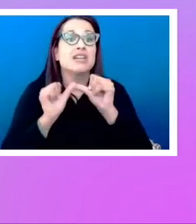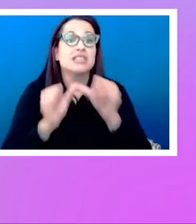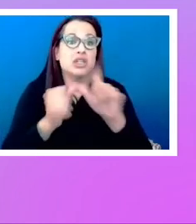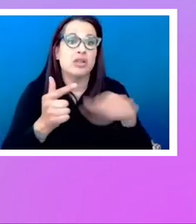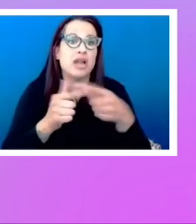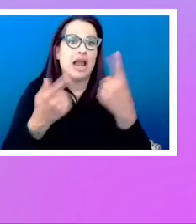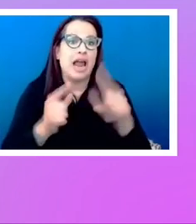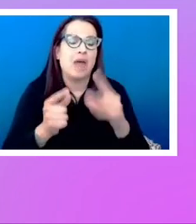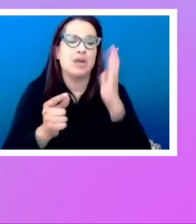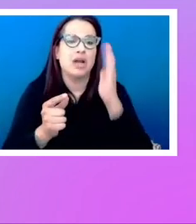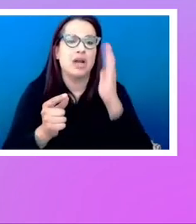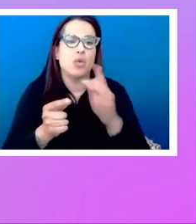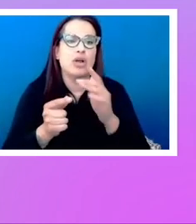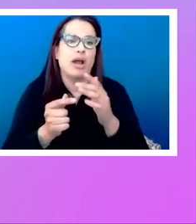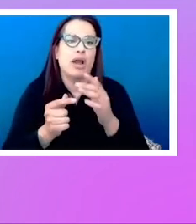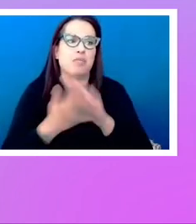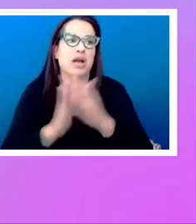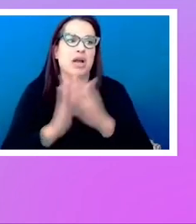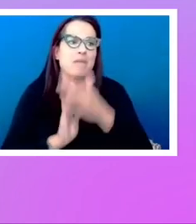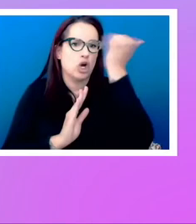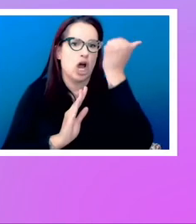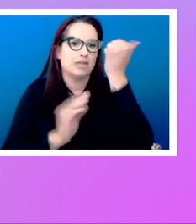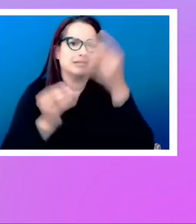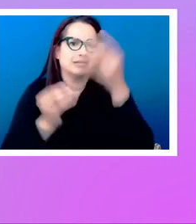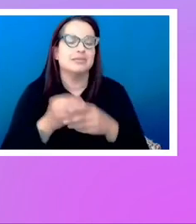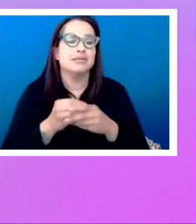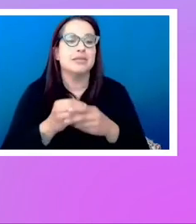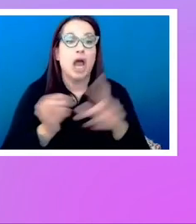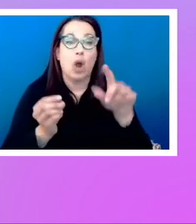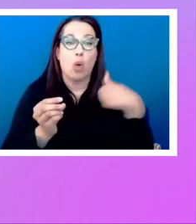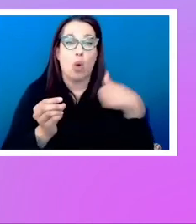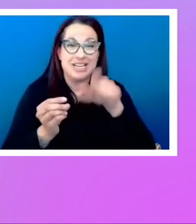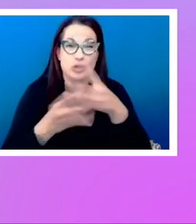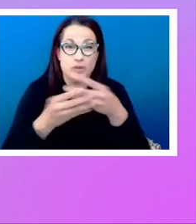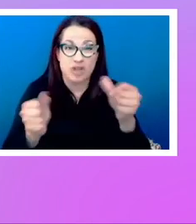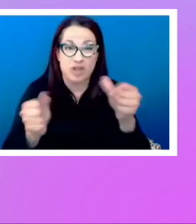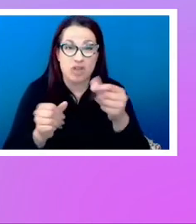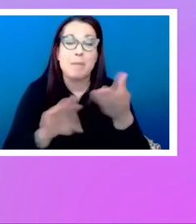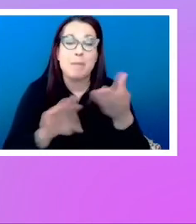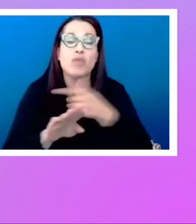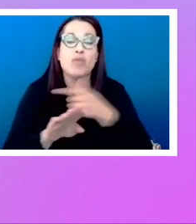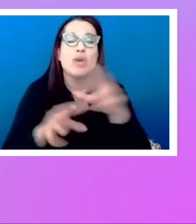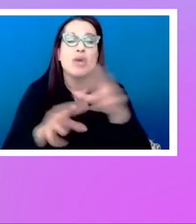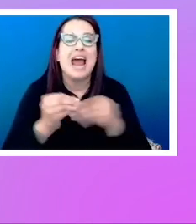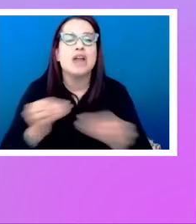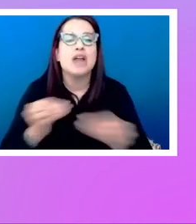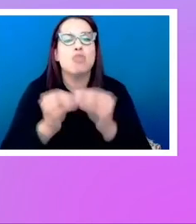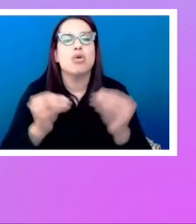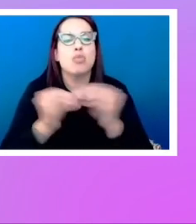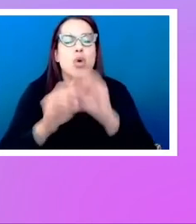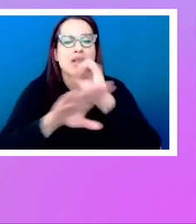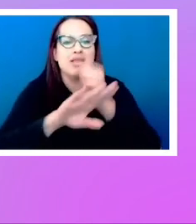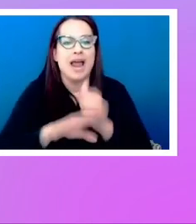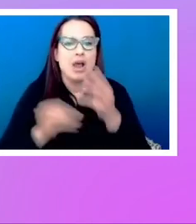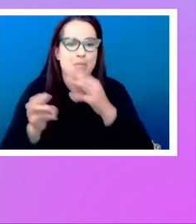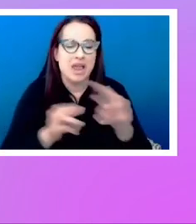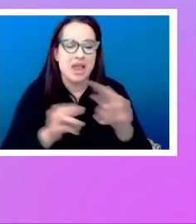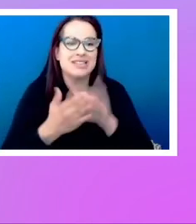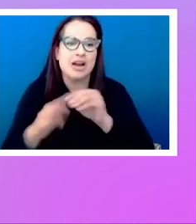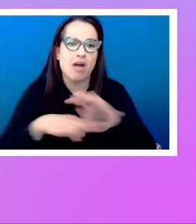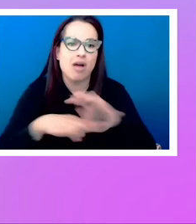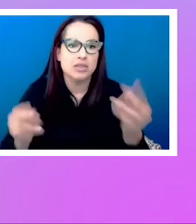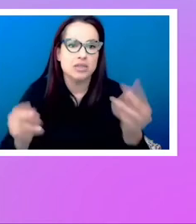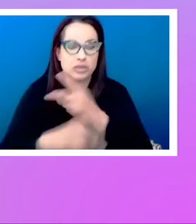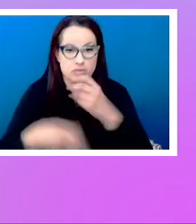forgotten. And I think we need to solve this before we add more new layout methods that cause more of a problem.